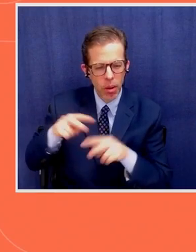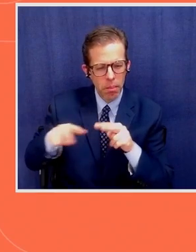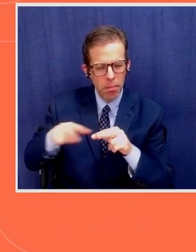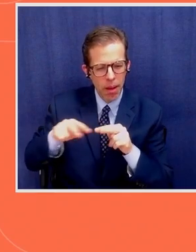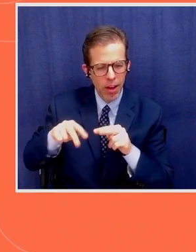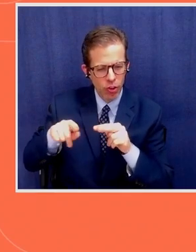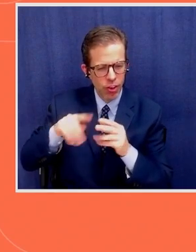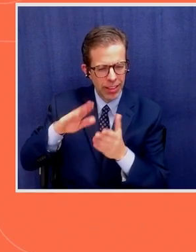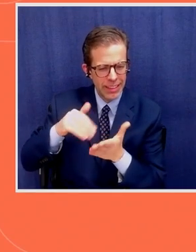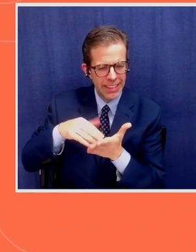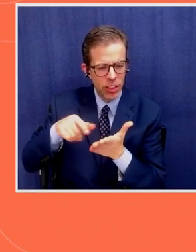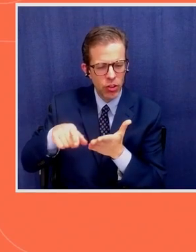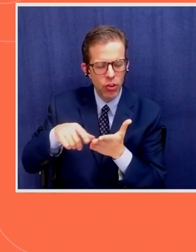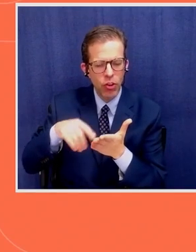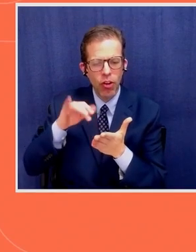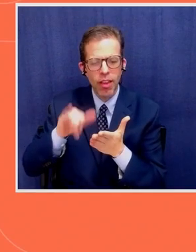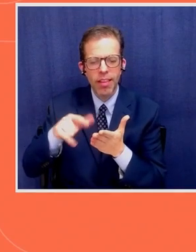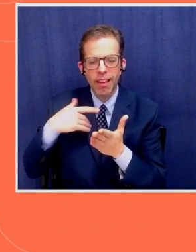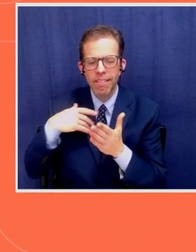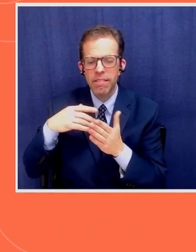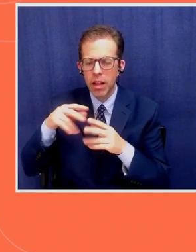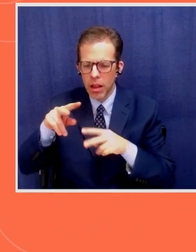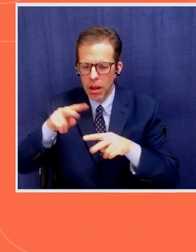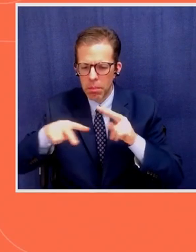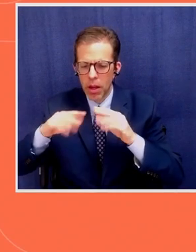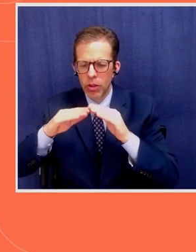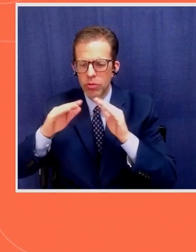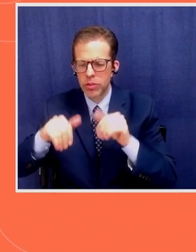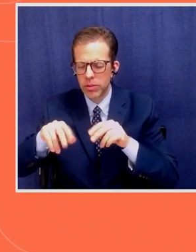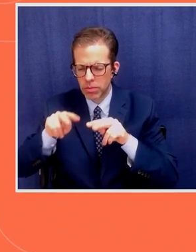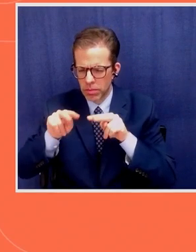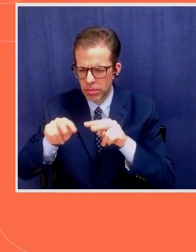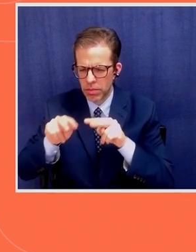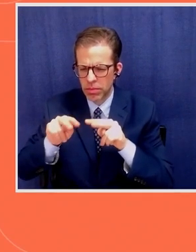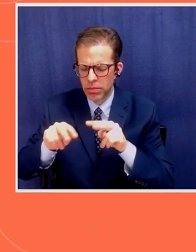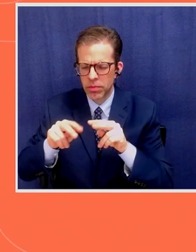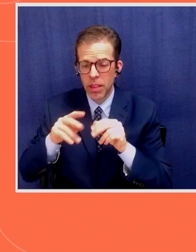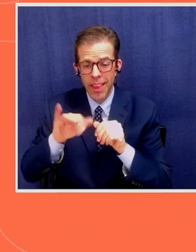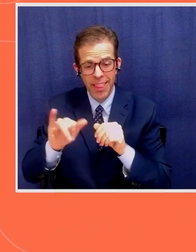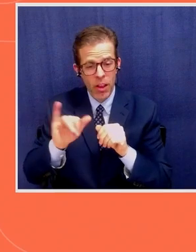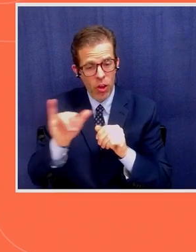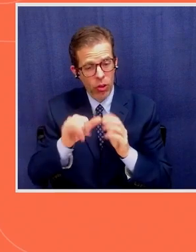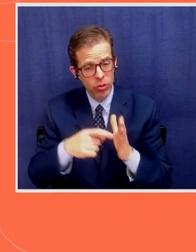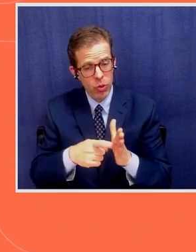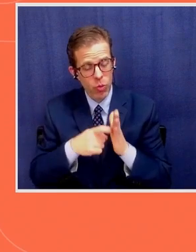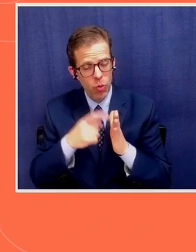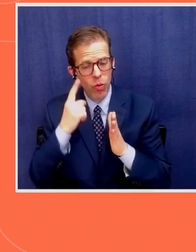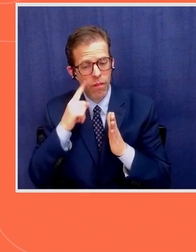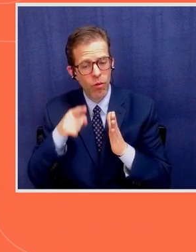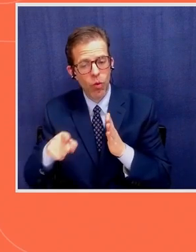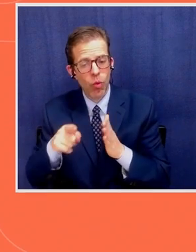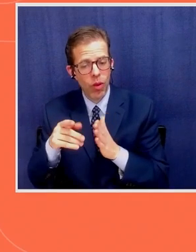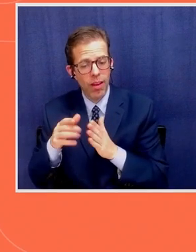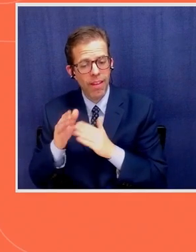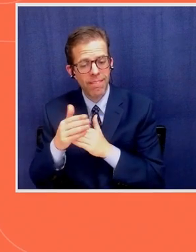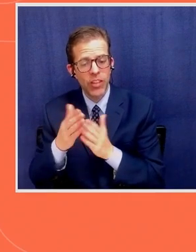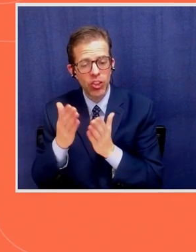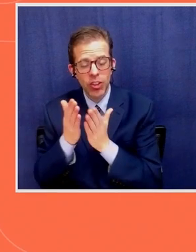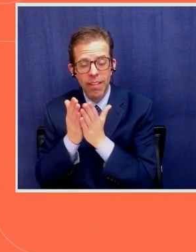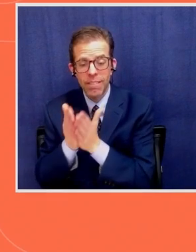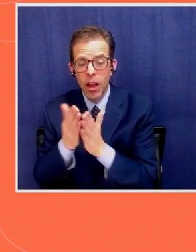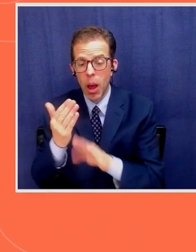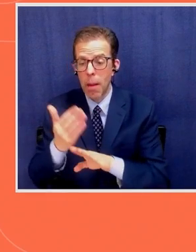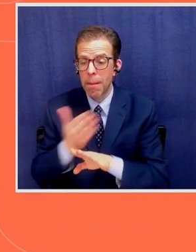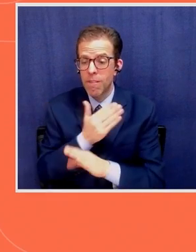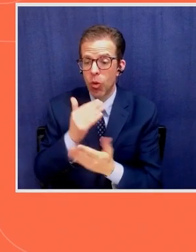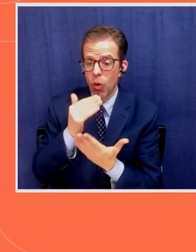example, the vessel monitoring system, that also a condition for licensing for these vessels. Before you are given a license, besides the